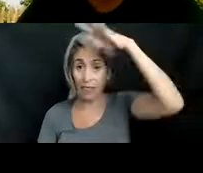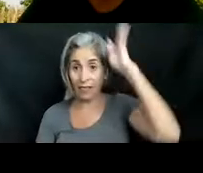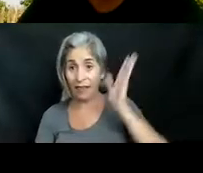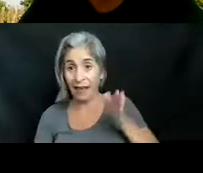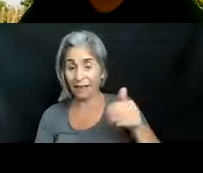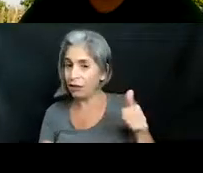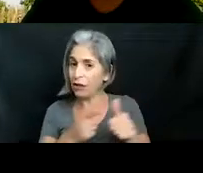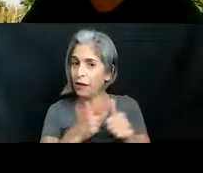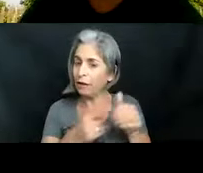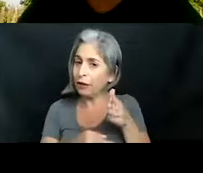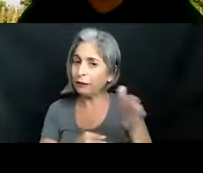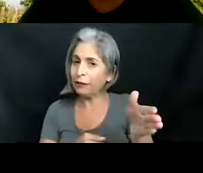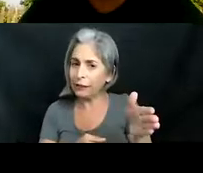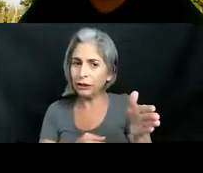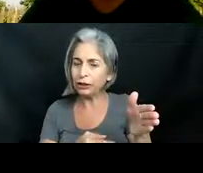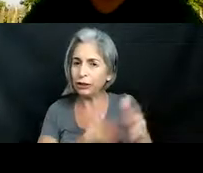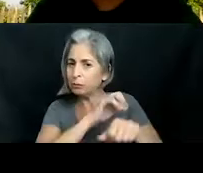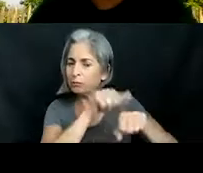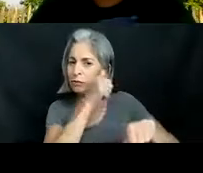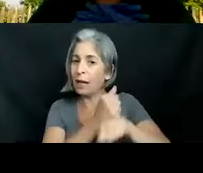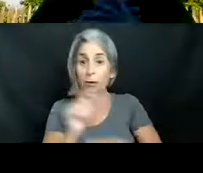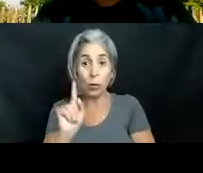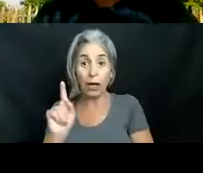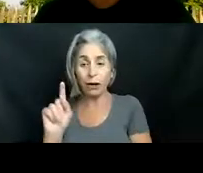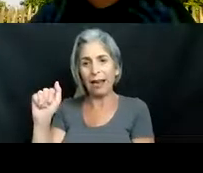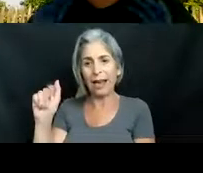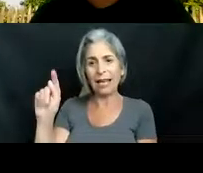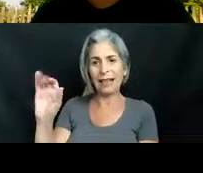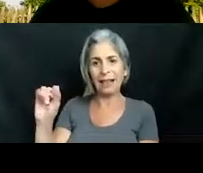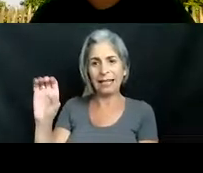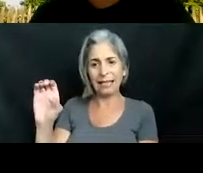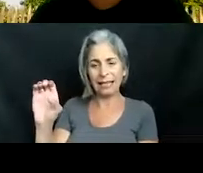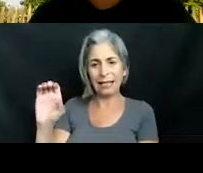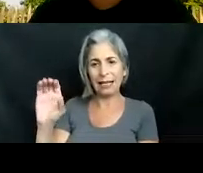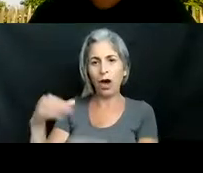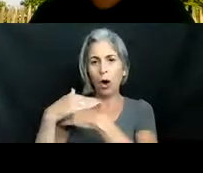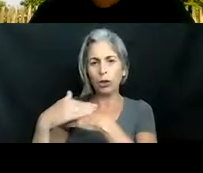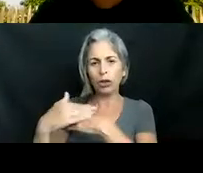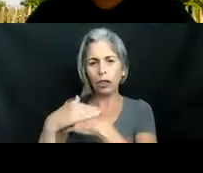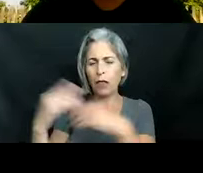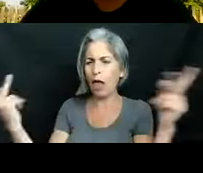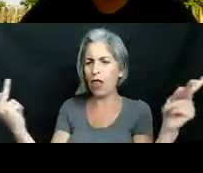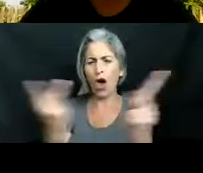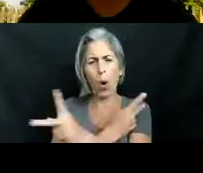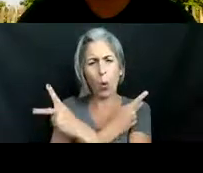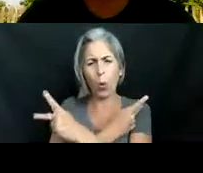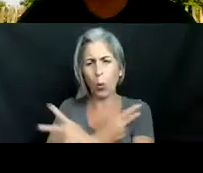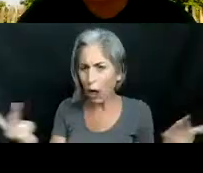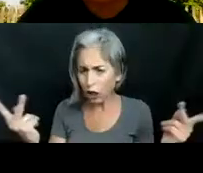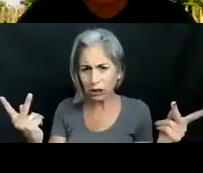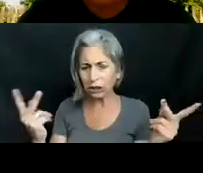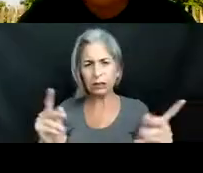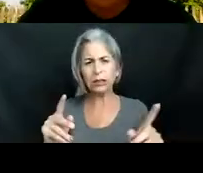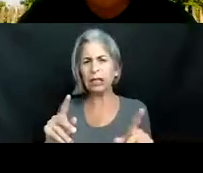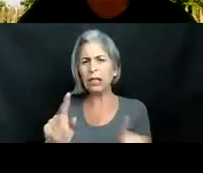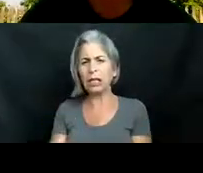fish that's become established in the atlantic ocean and they are by far the worst marine invasion to date even in this picture you